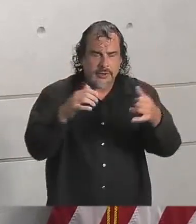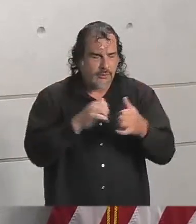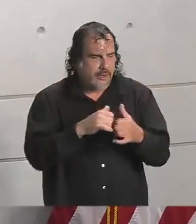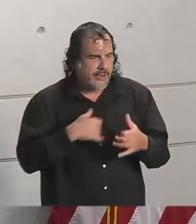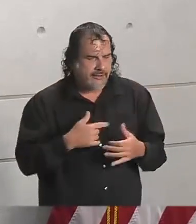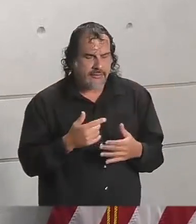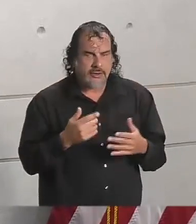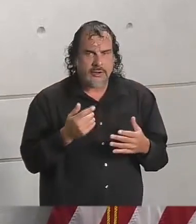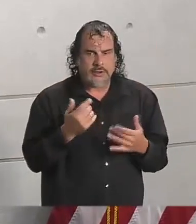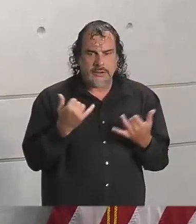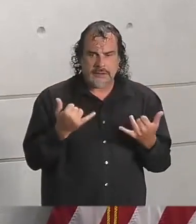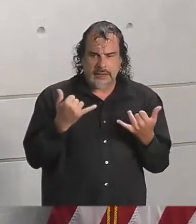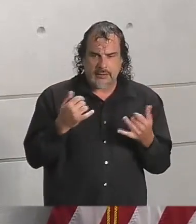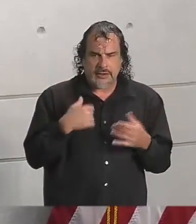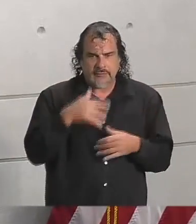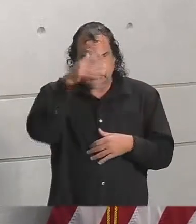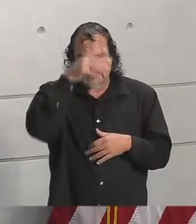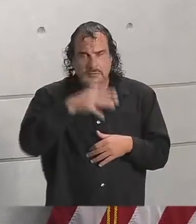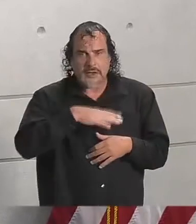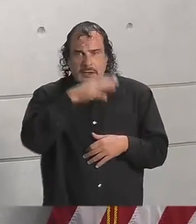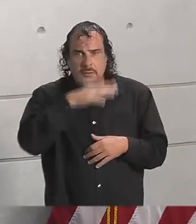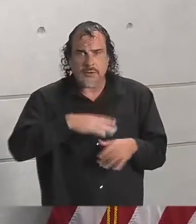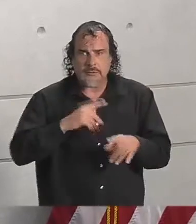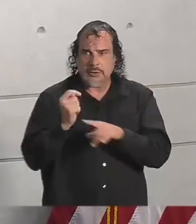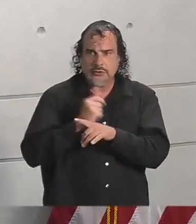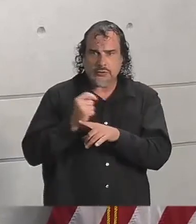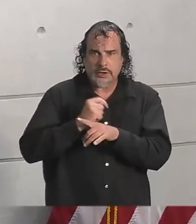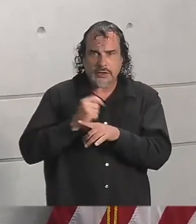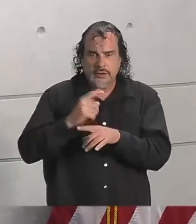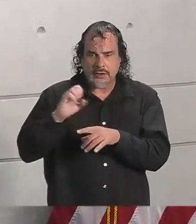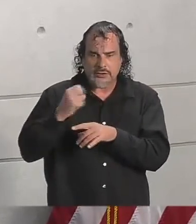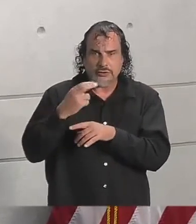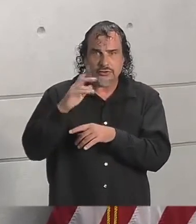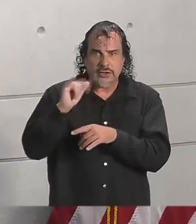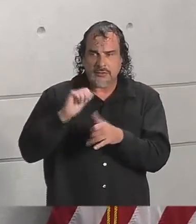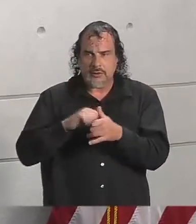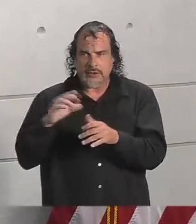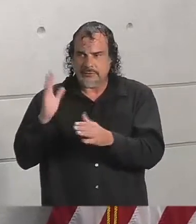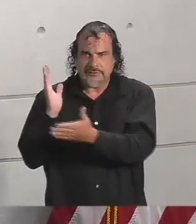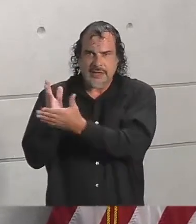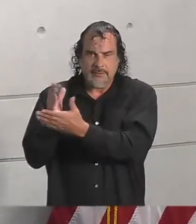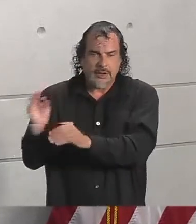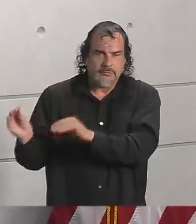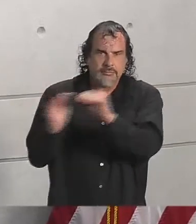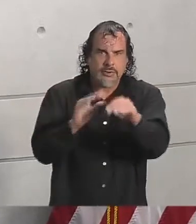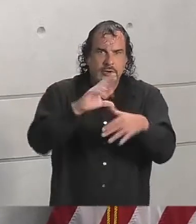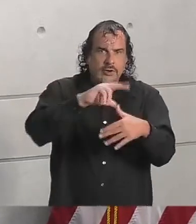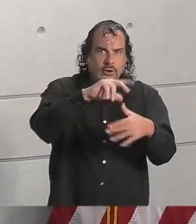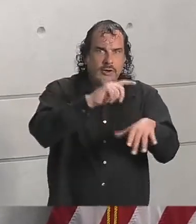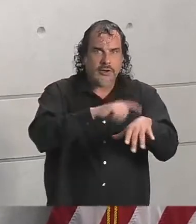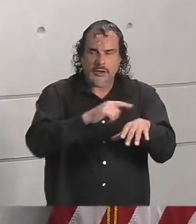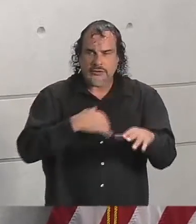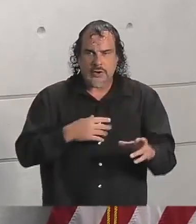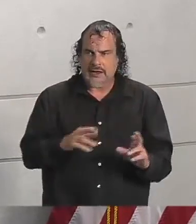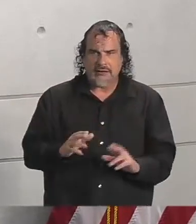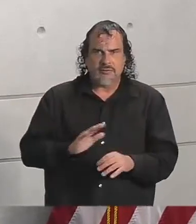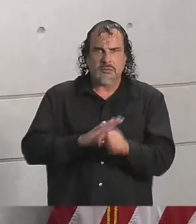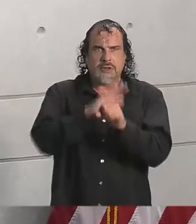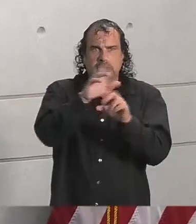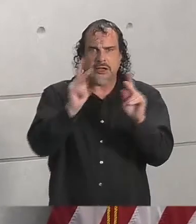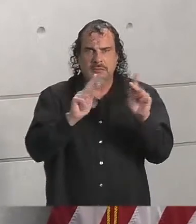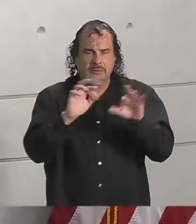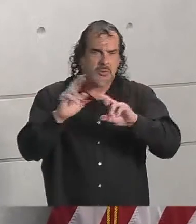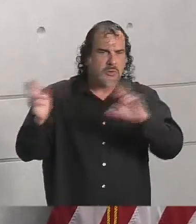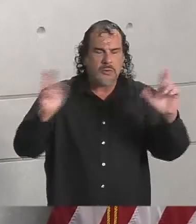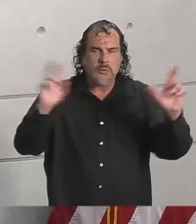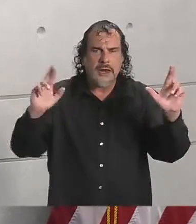currently who, if we had to pull them off training and put them on hurricane duty, we could do that. So I've got a number of folks on orders already so